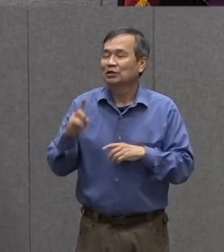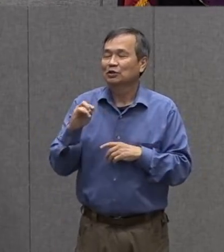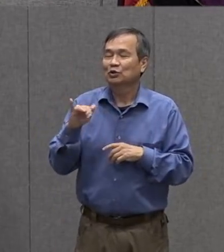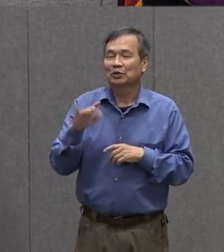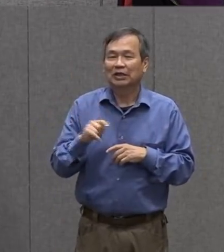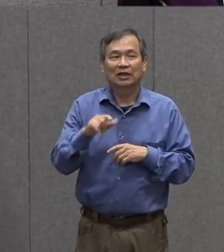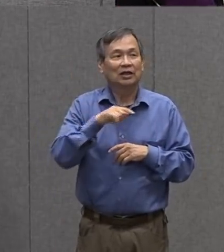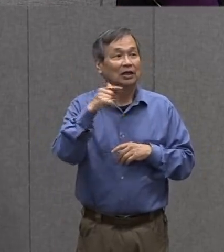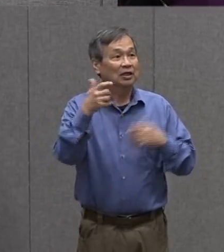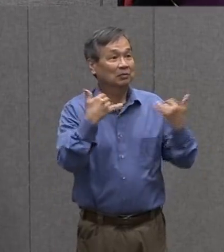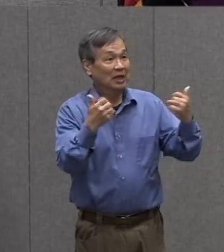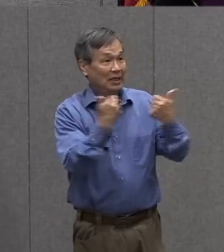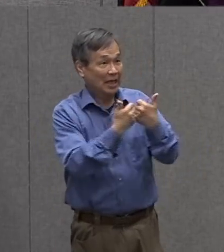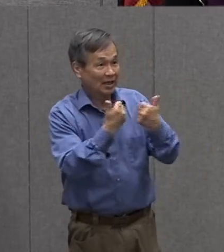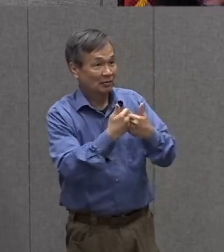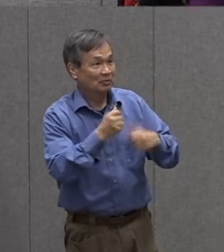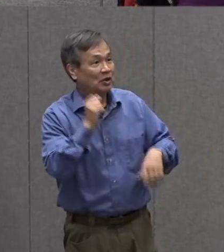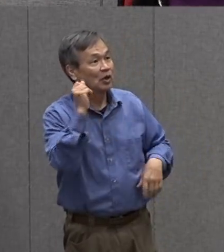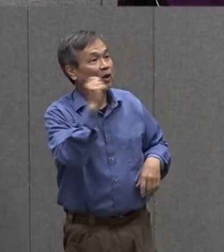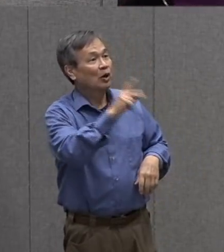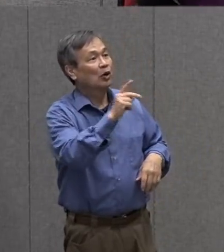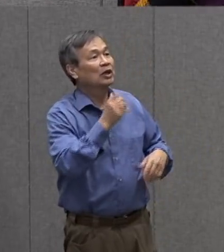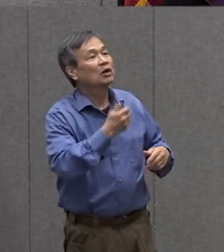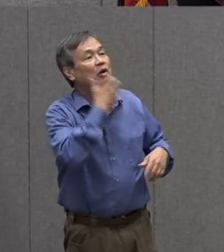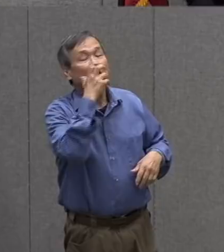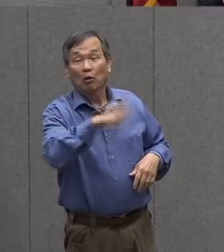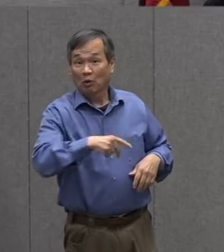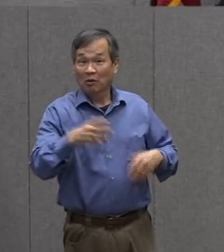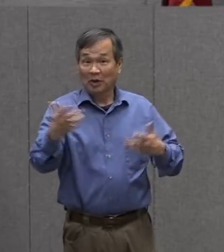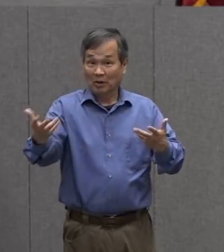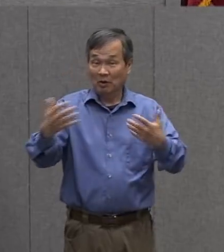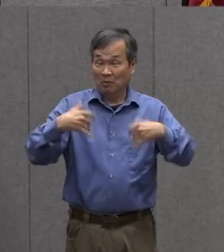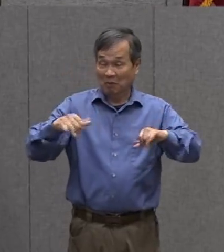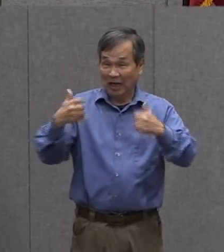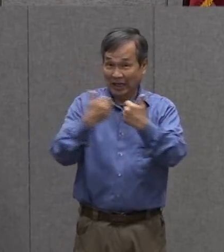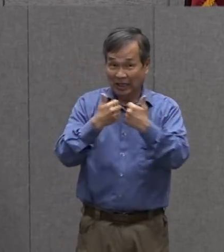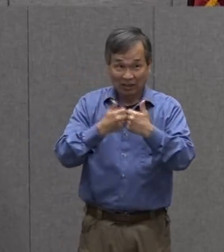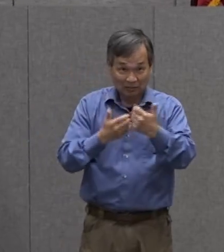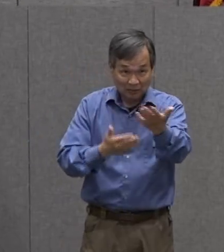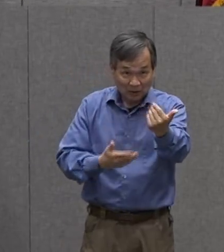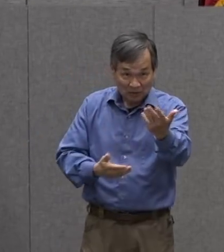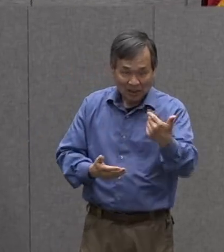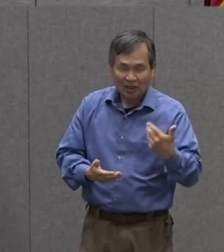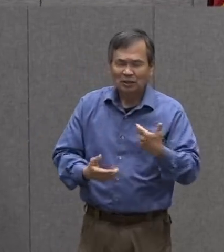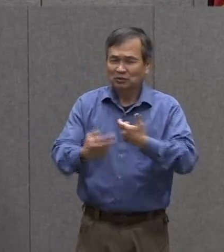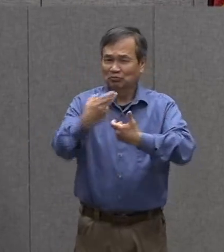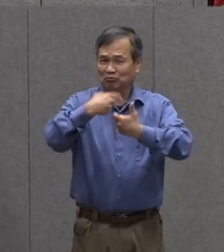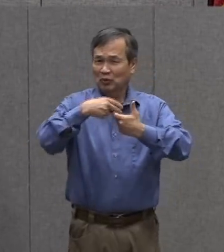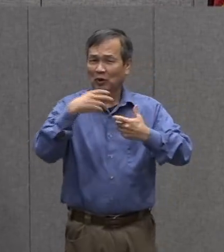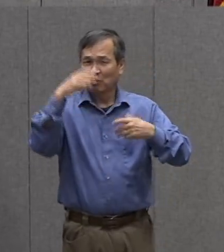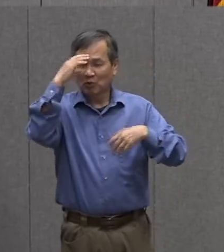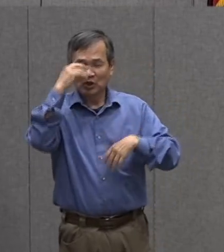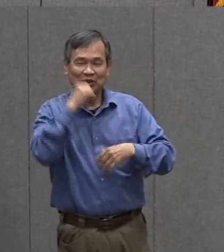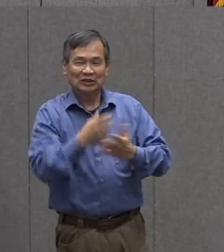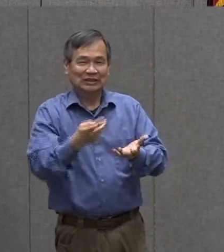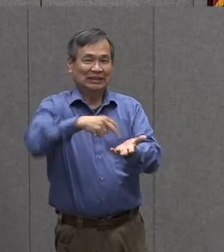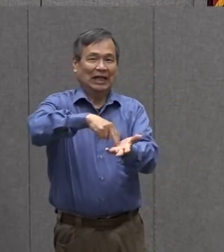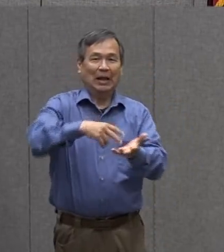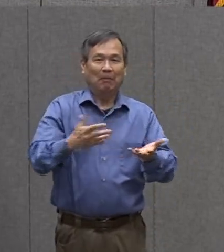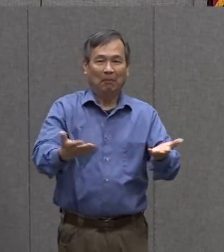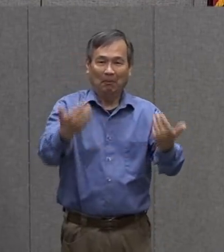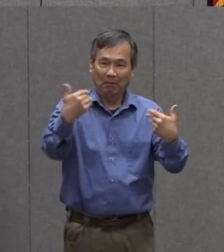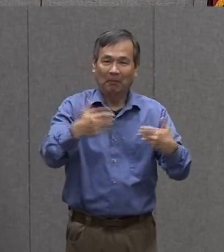you want to play a game let's play a game let's warm up by all right play the game you want to play a game come on boys and girls get up out of your chair